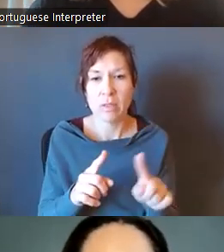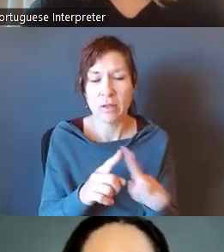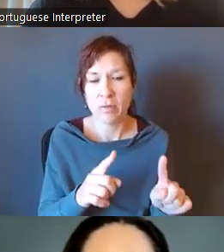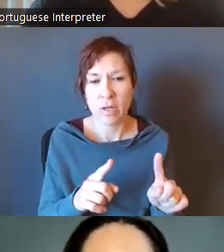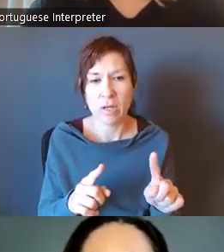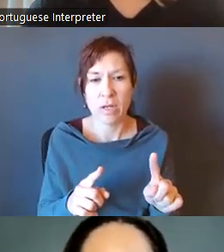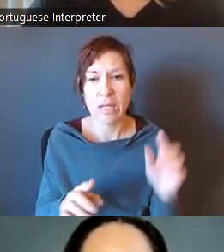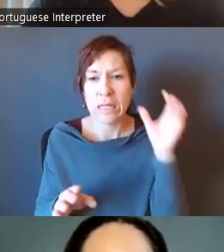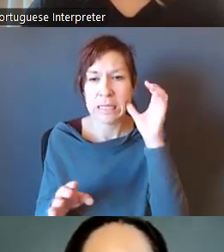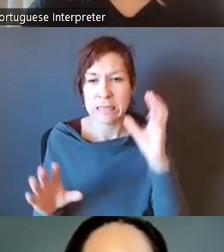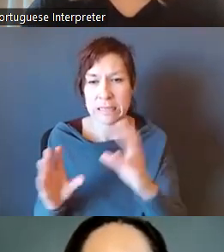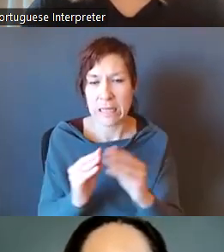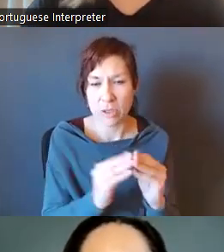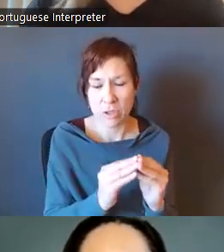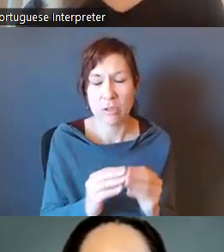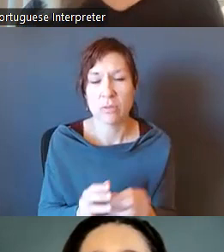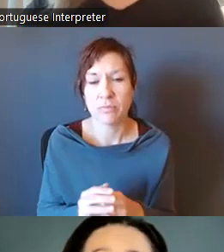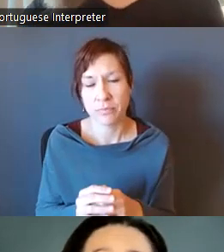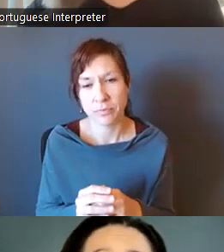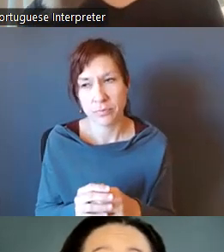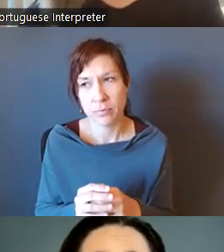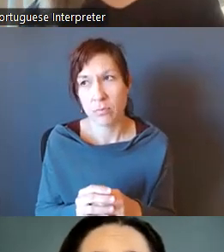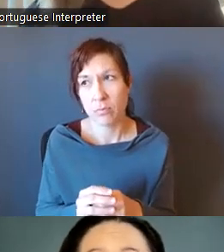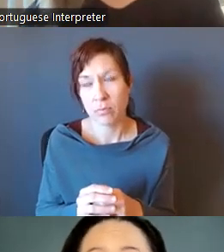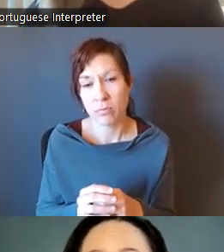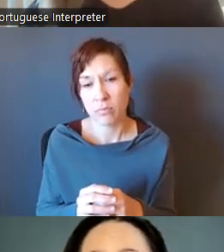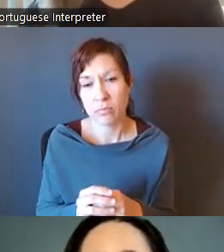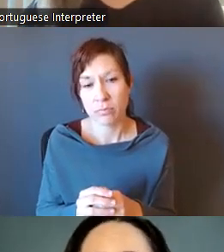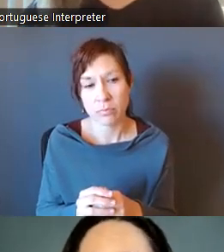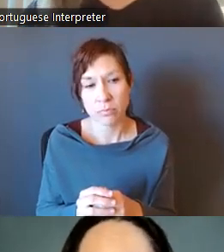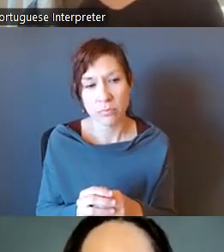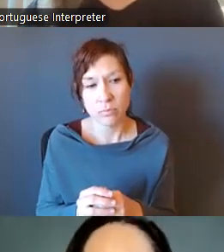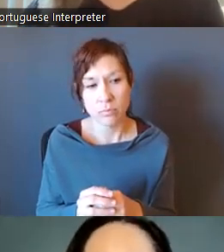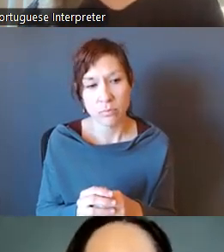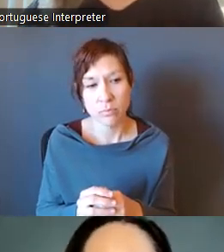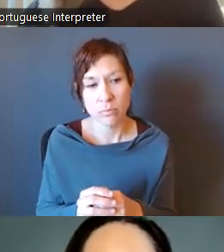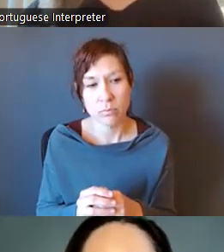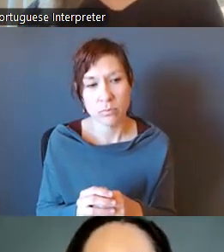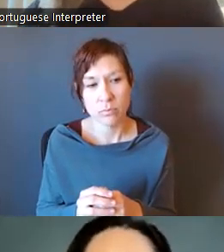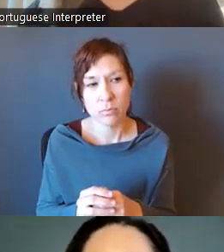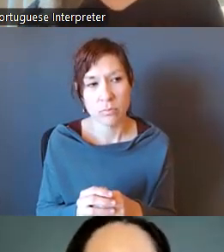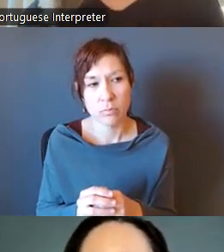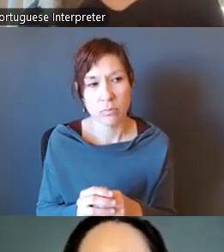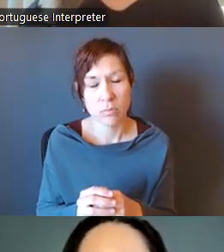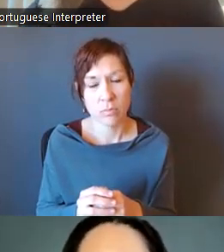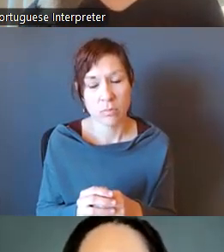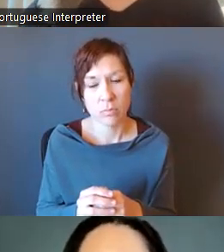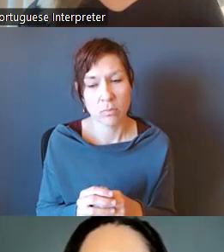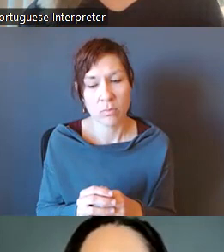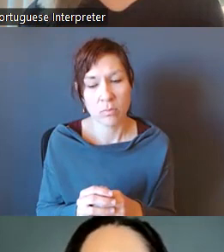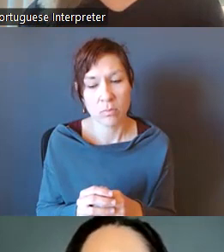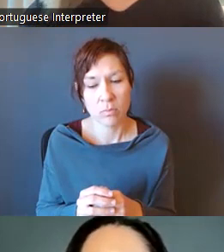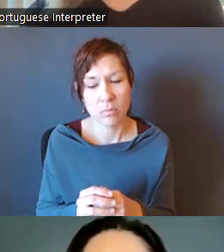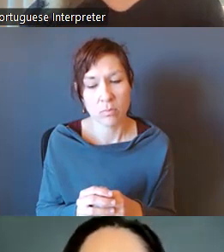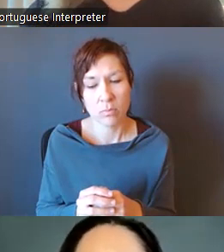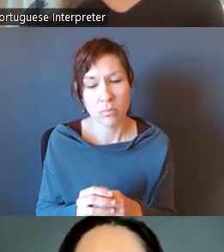listening sessions that are being held, but we won't have that input. Those will not be